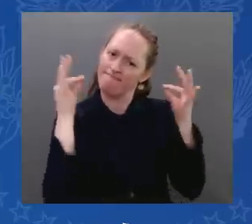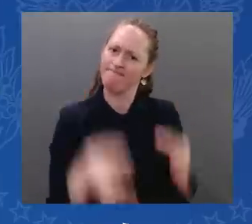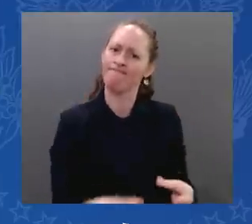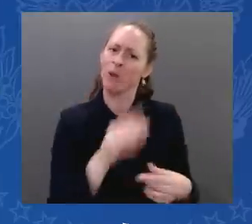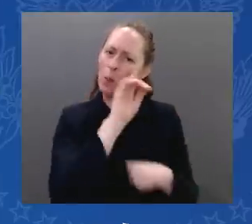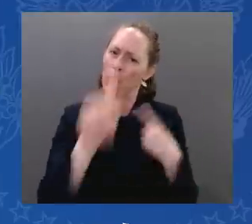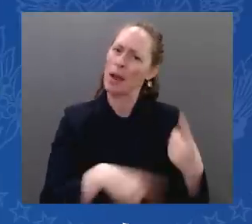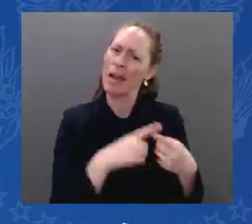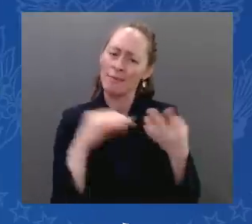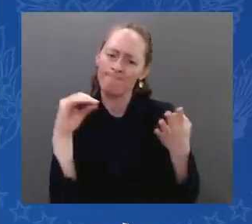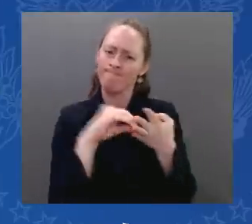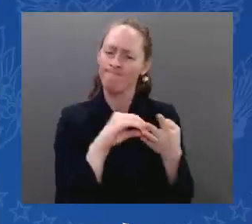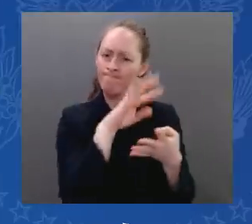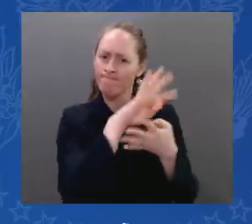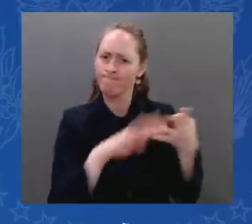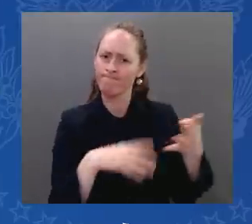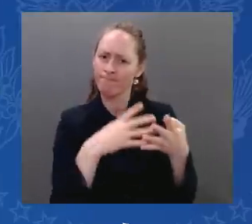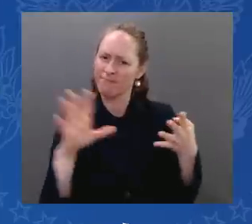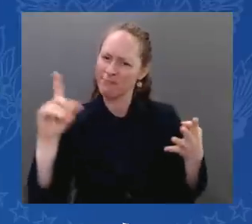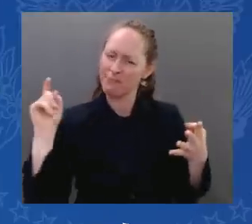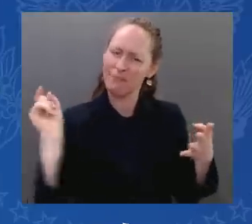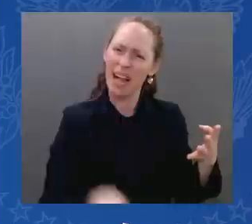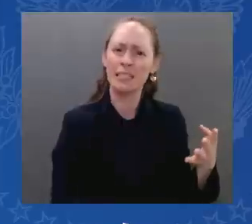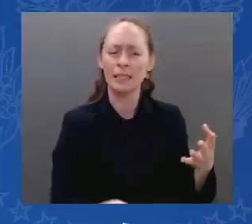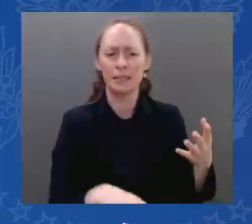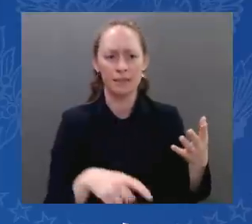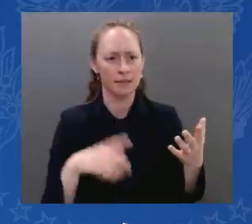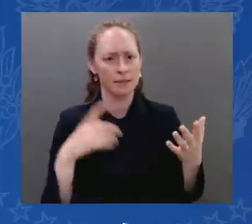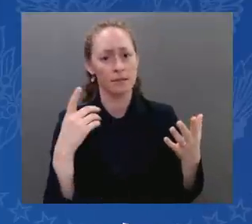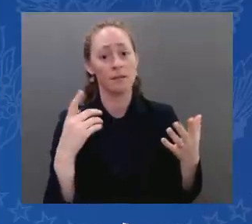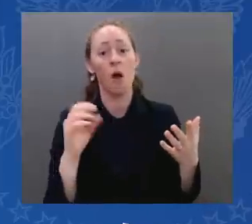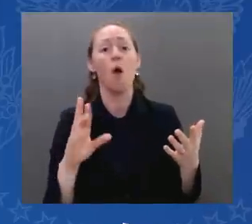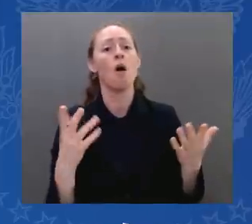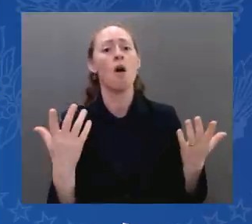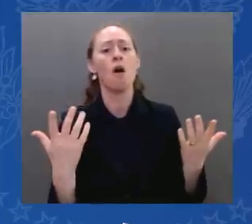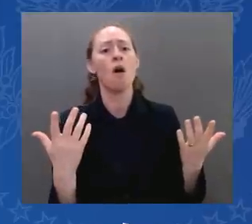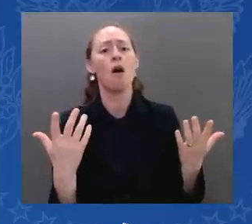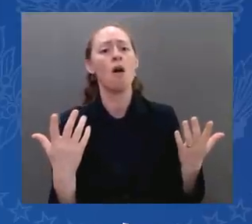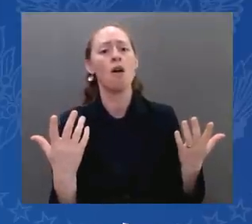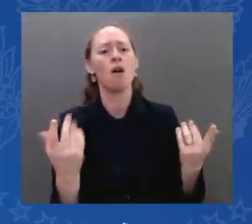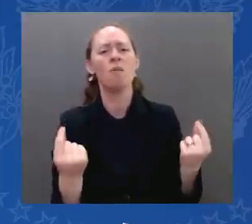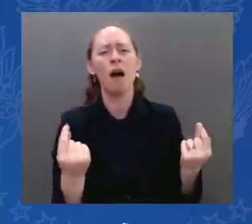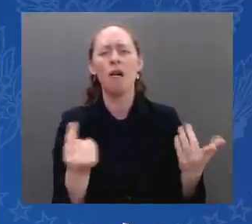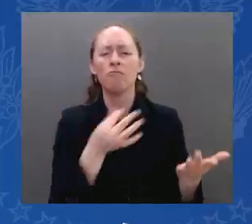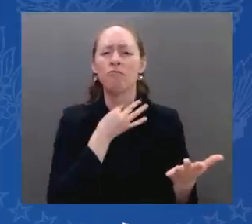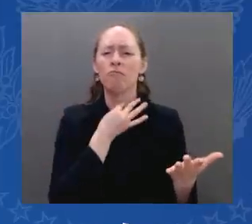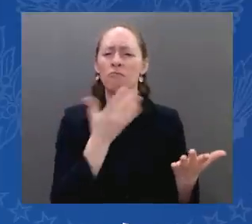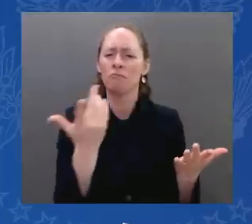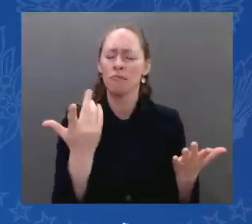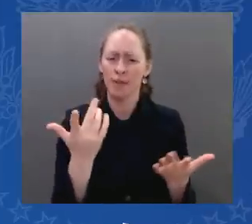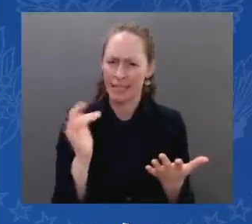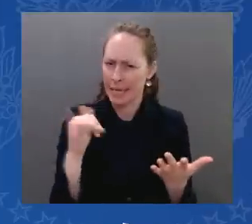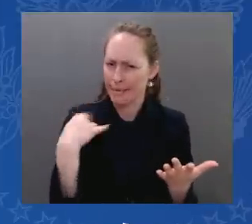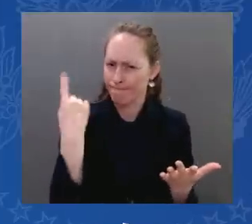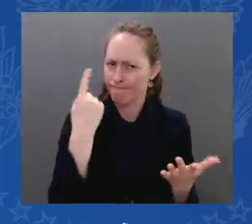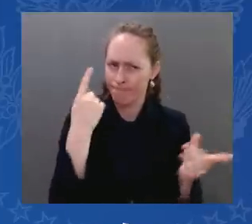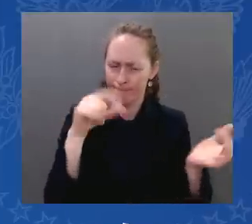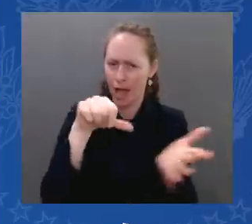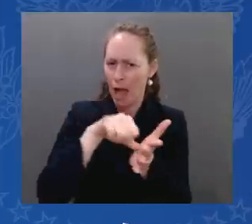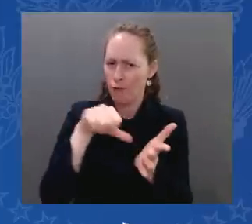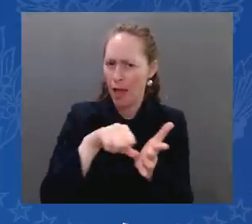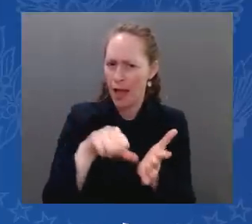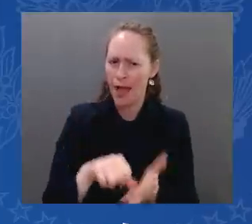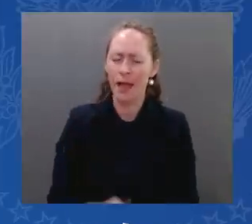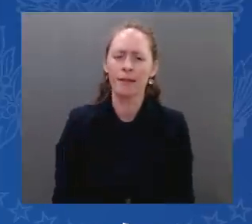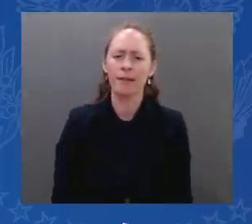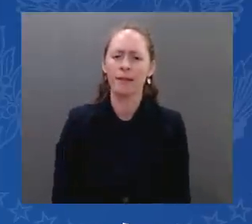another question, sir. Your visit tomorrow is Jerusalem and you won't be accompanied by an Israeli official. Does this represent a change in